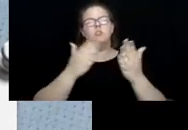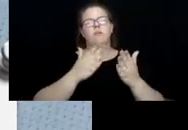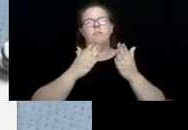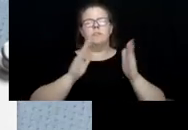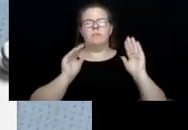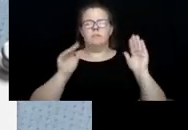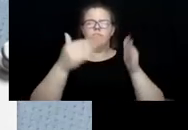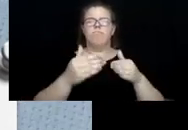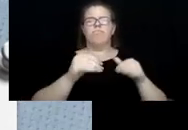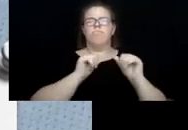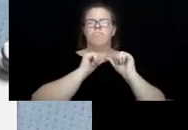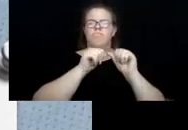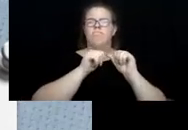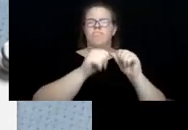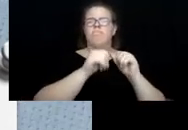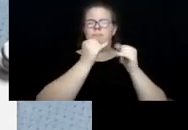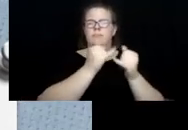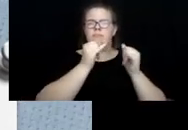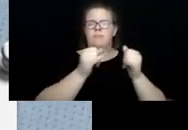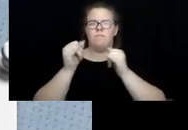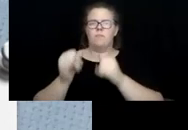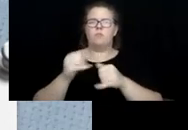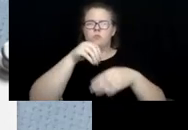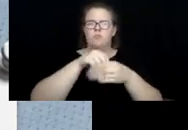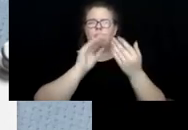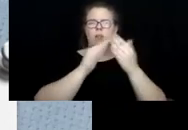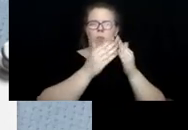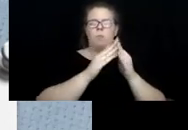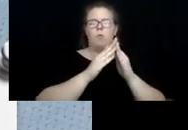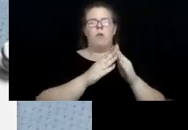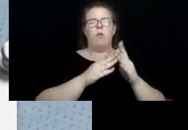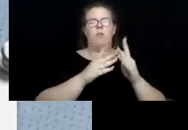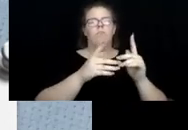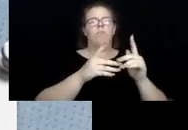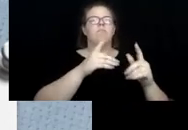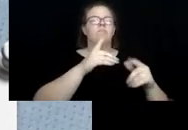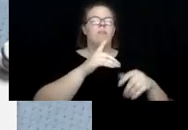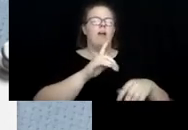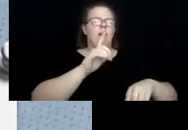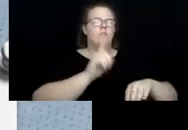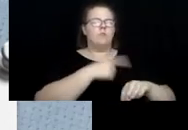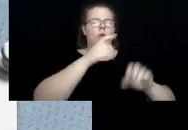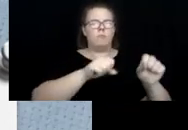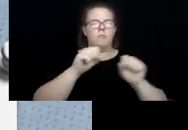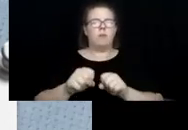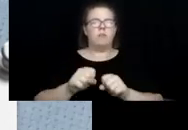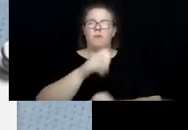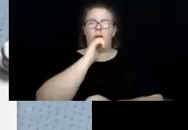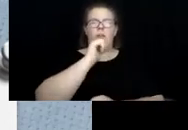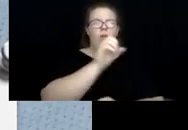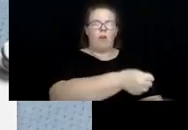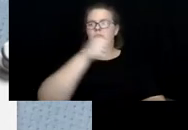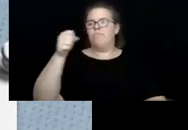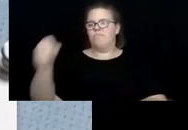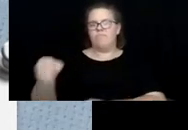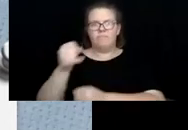individuals in the community as long as possible rather than institutionalizing them. Our